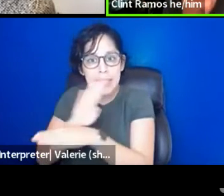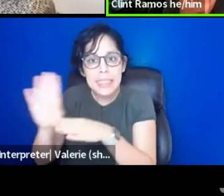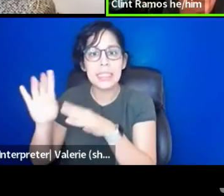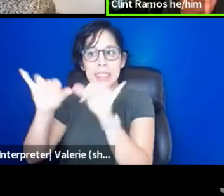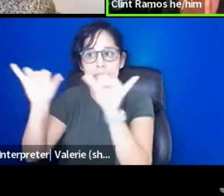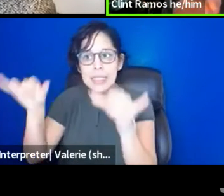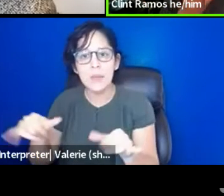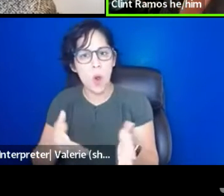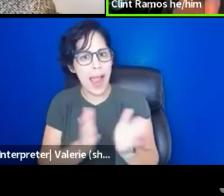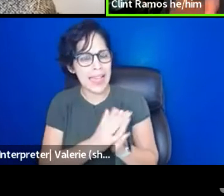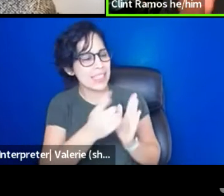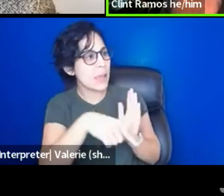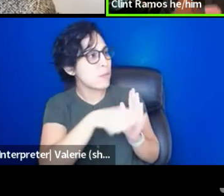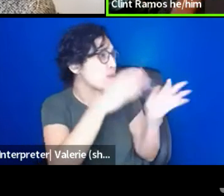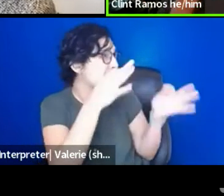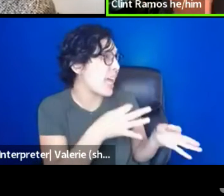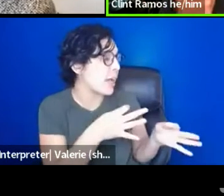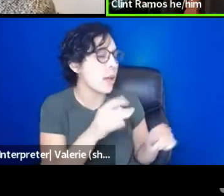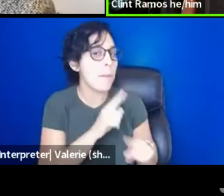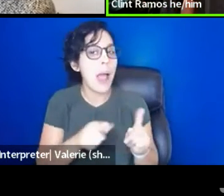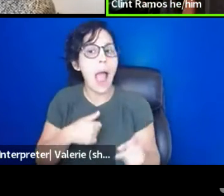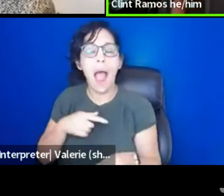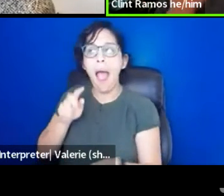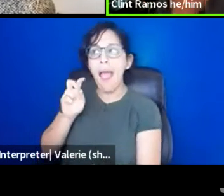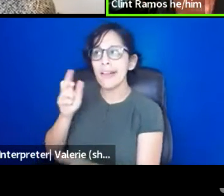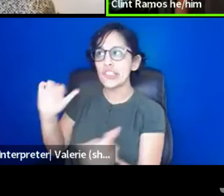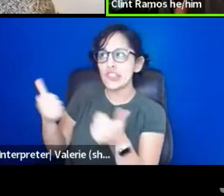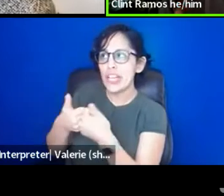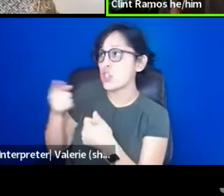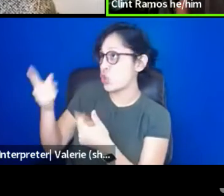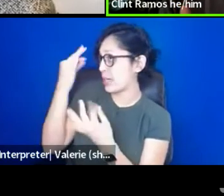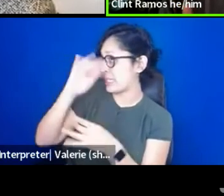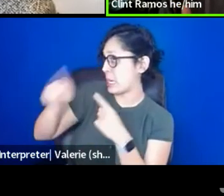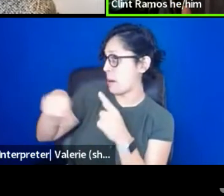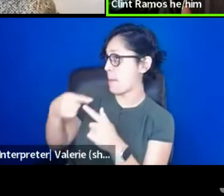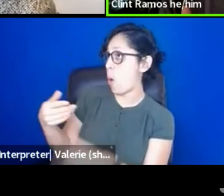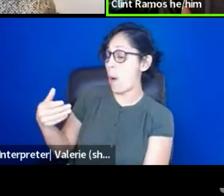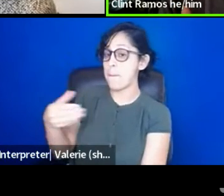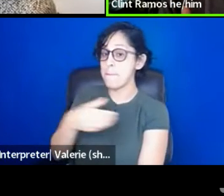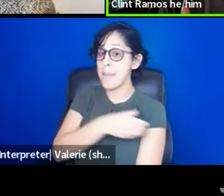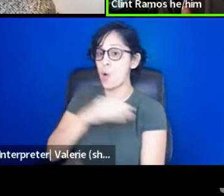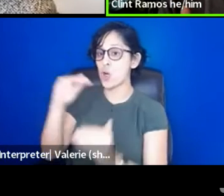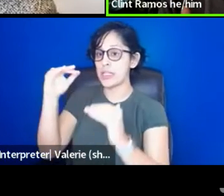these institutions, are you actually considering the power dynamics of who's asking these questions?